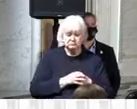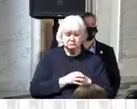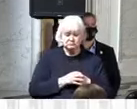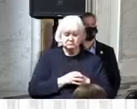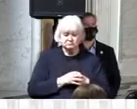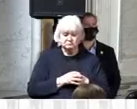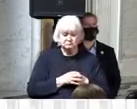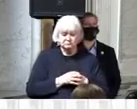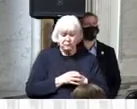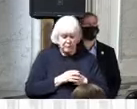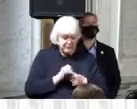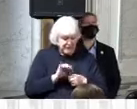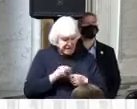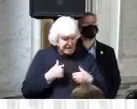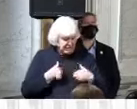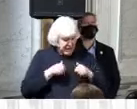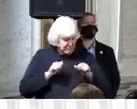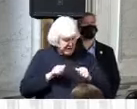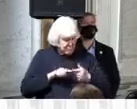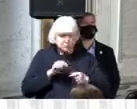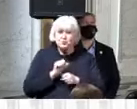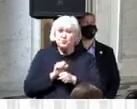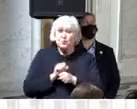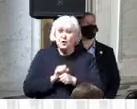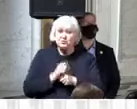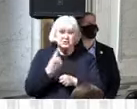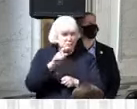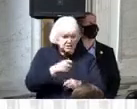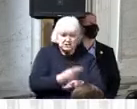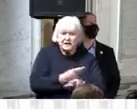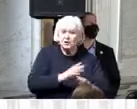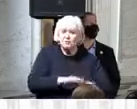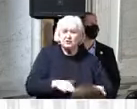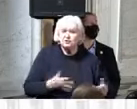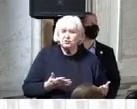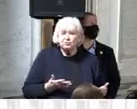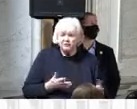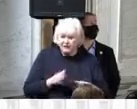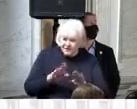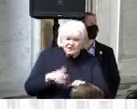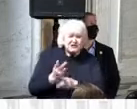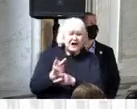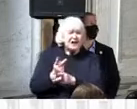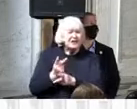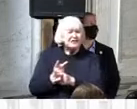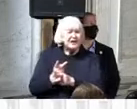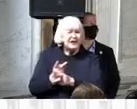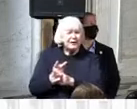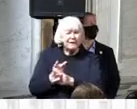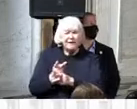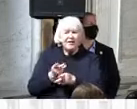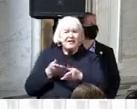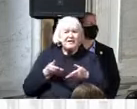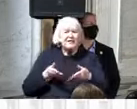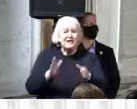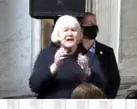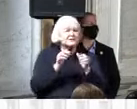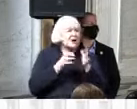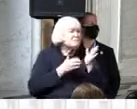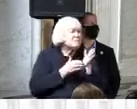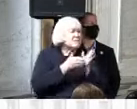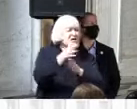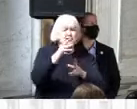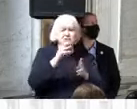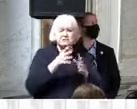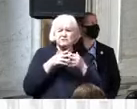for being able to work child care is what makes it possible for millions of americans to